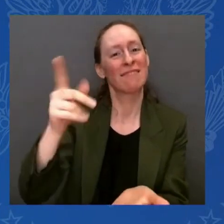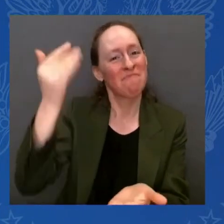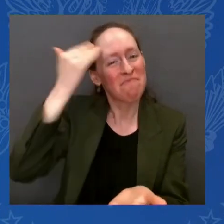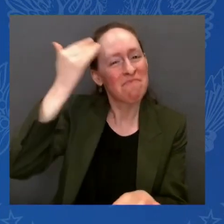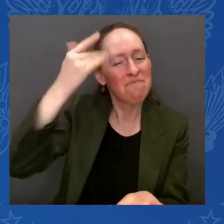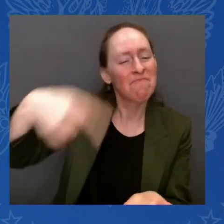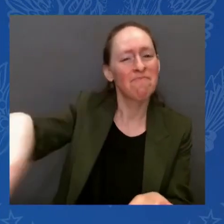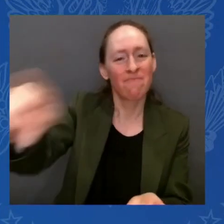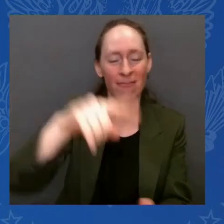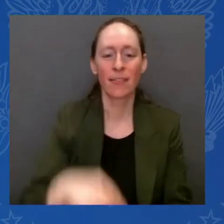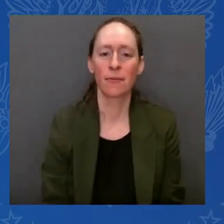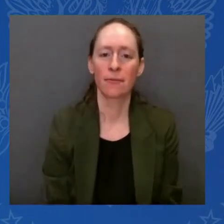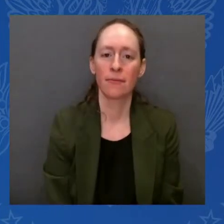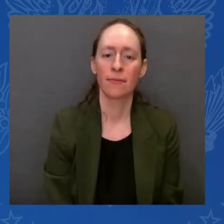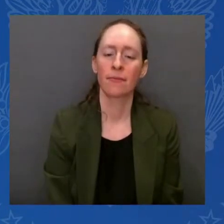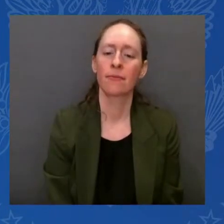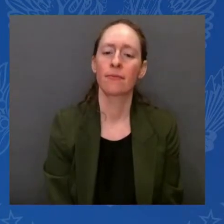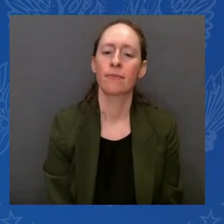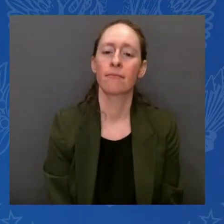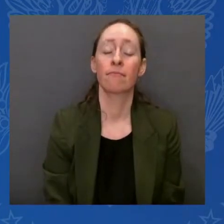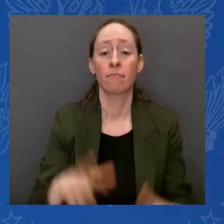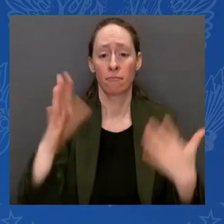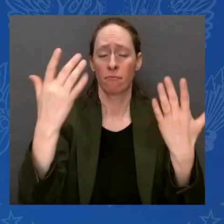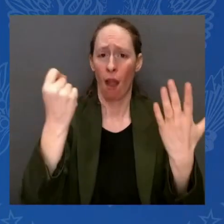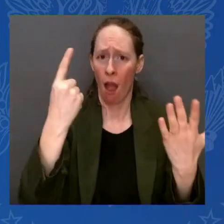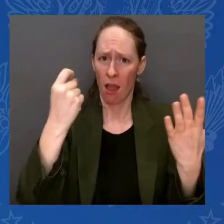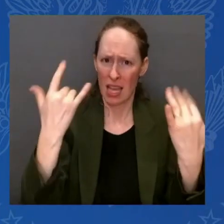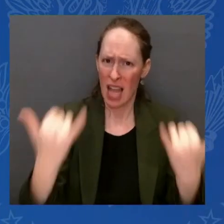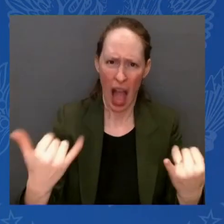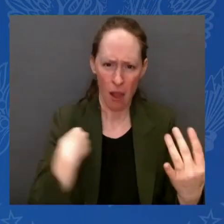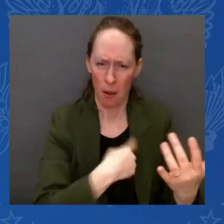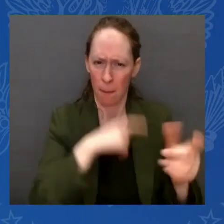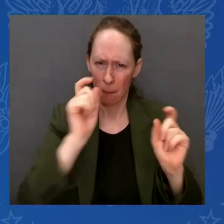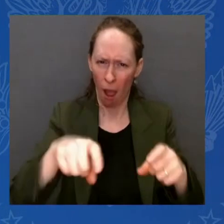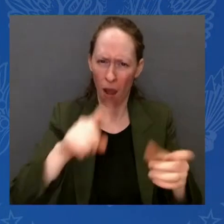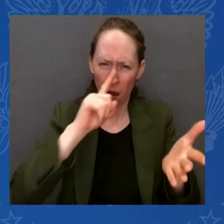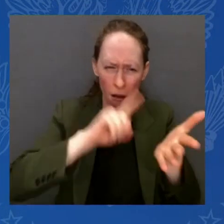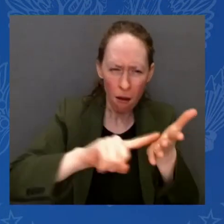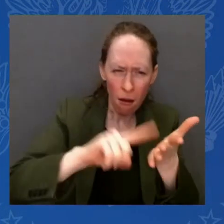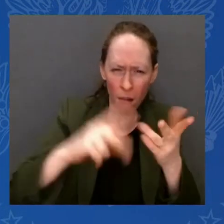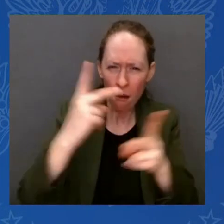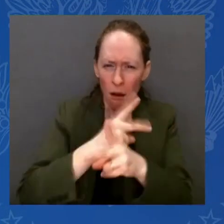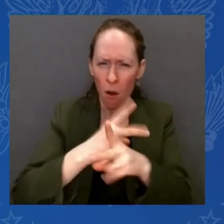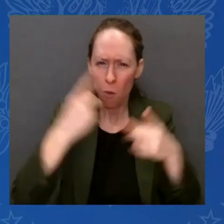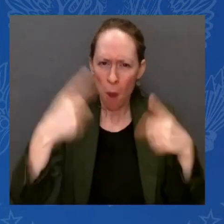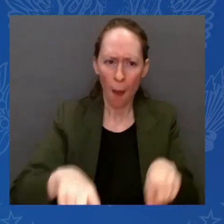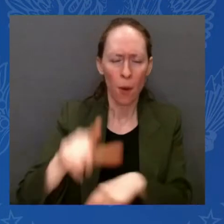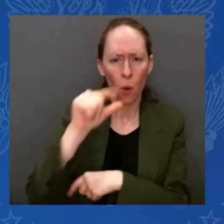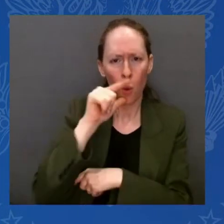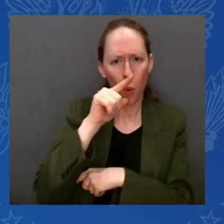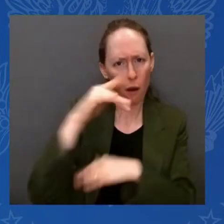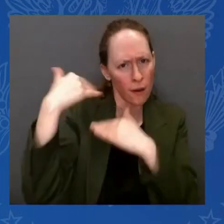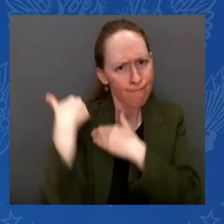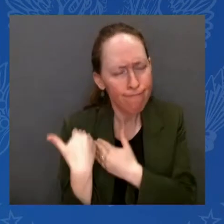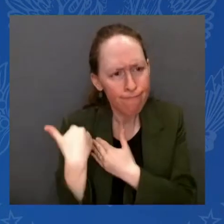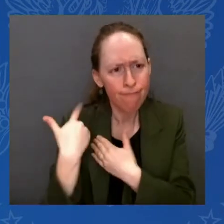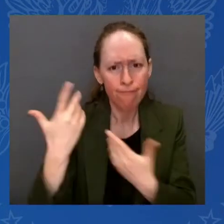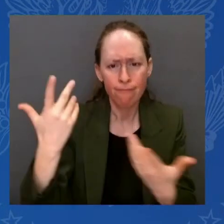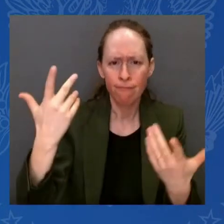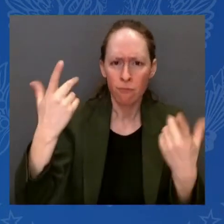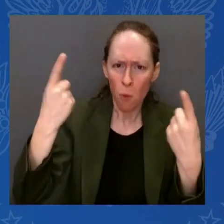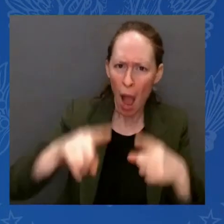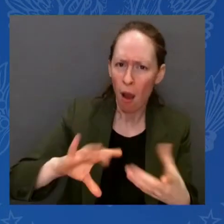those responsible can be held accountable. In my administration, no one — in my administration, no one is above the law.